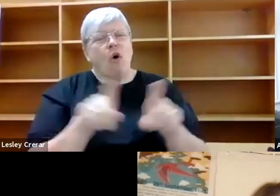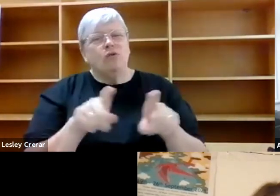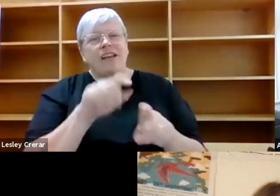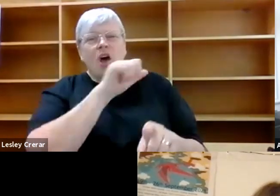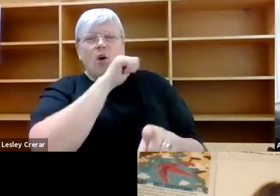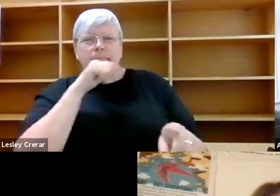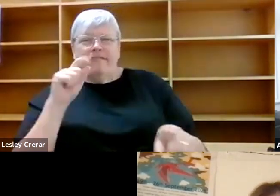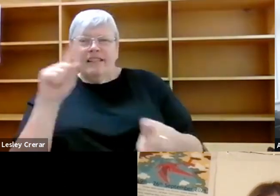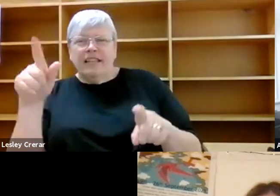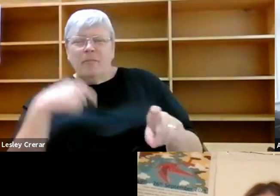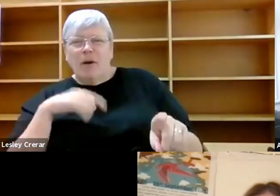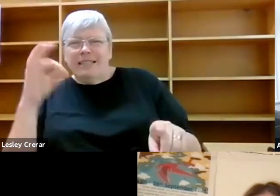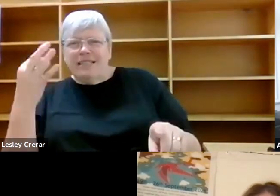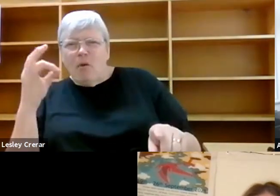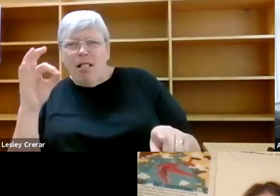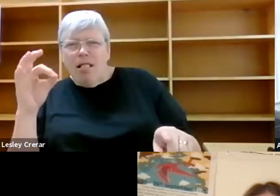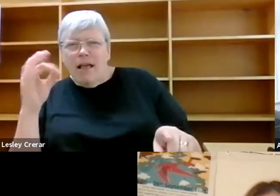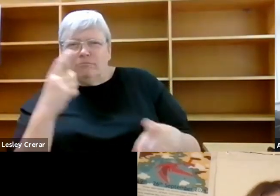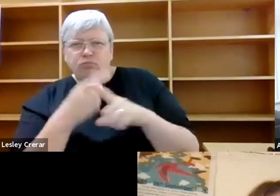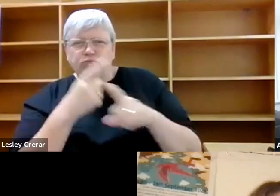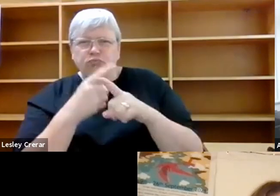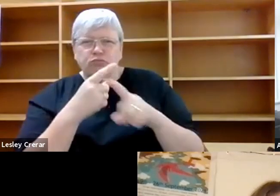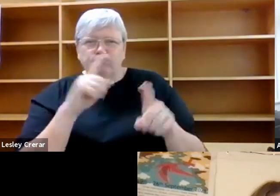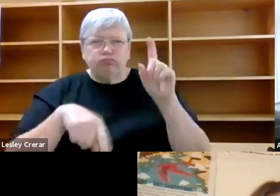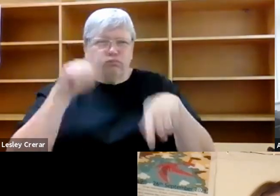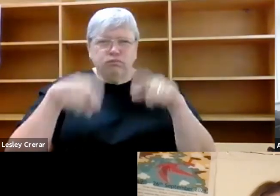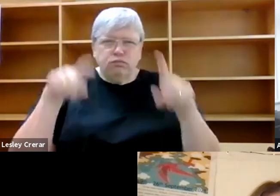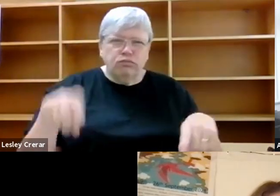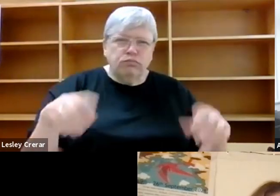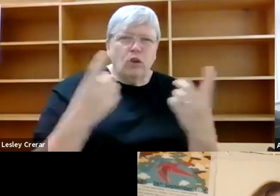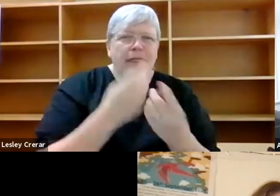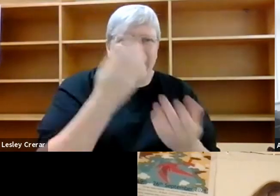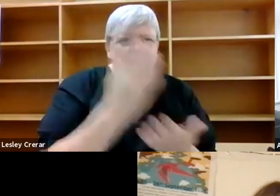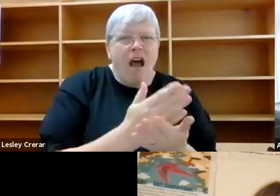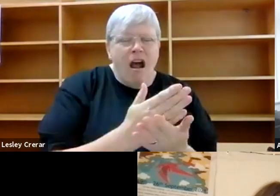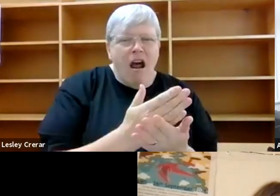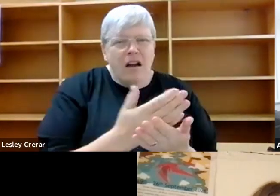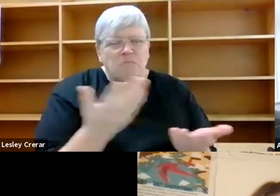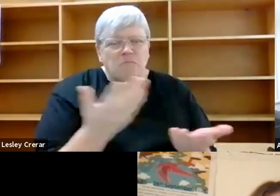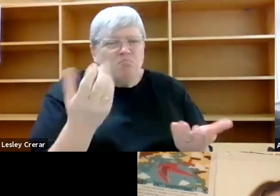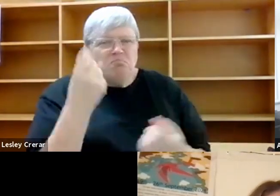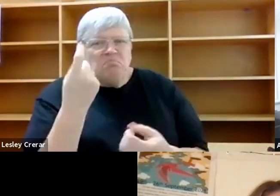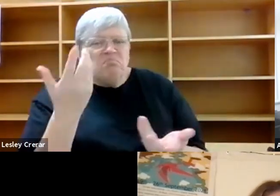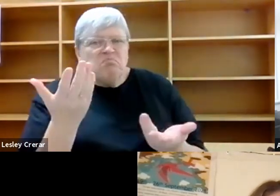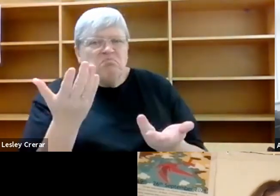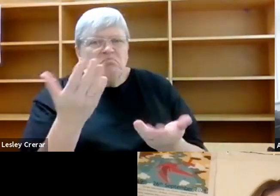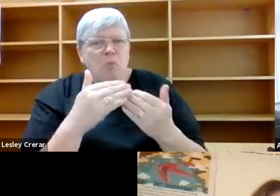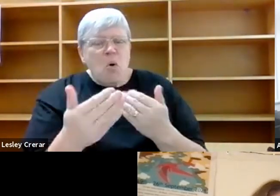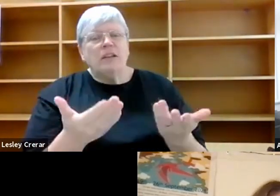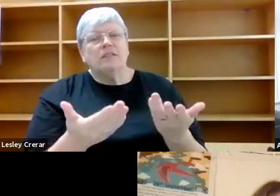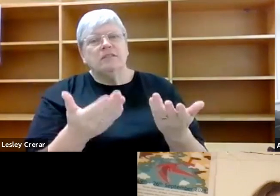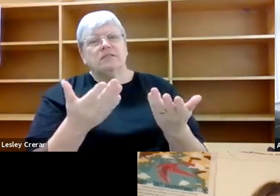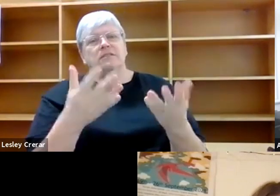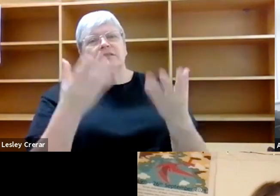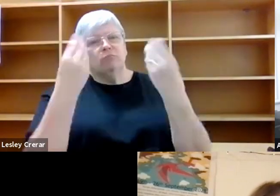temporal and fleeting things are. And maybe you could just touch on this idea a bit more and what you've